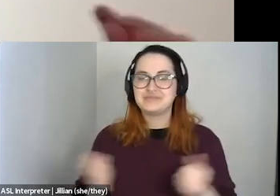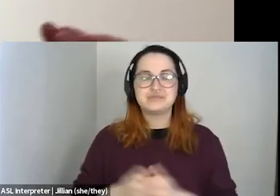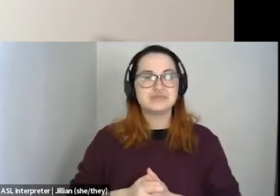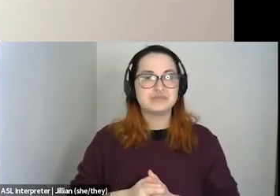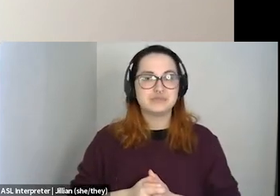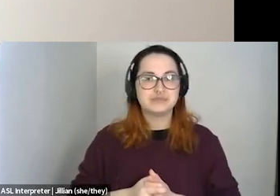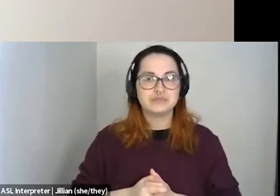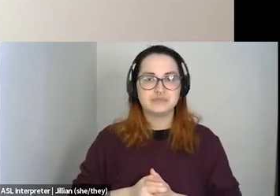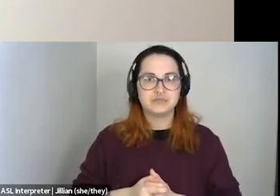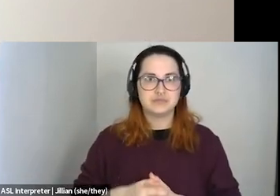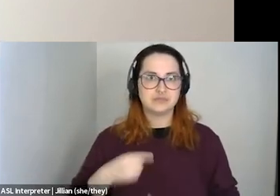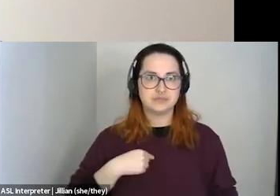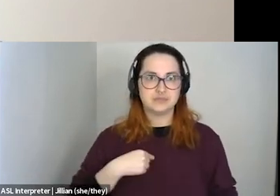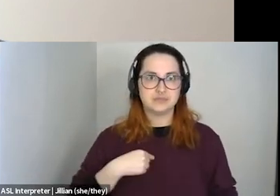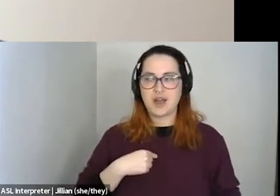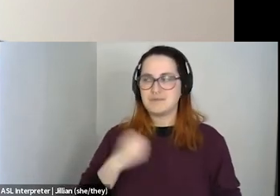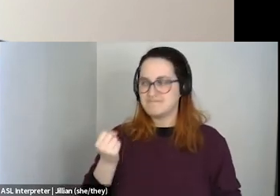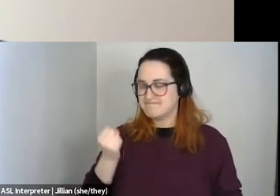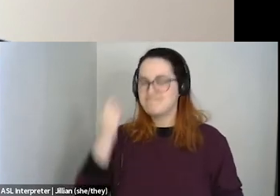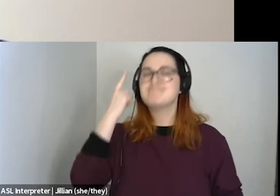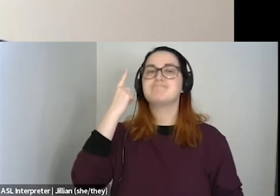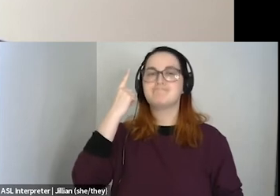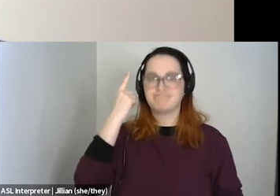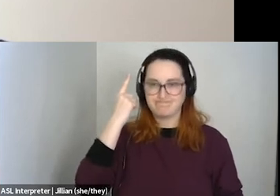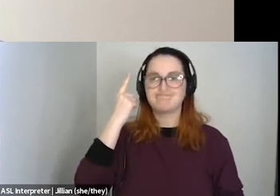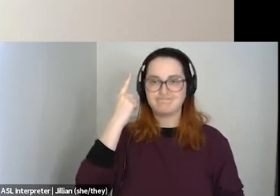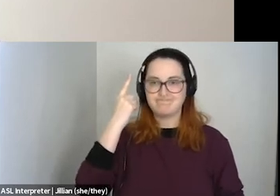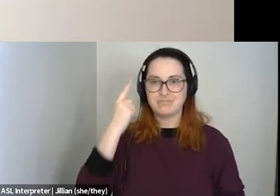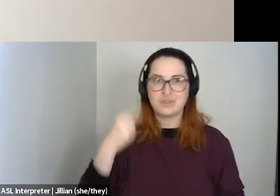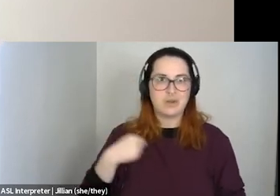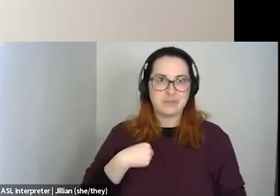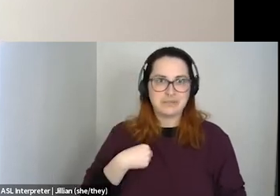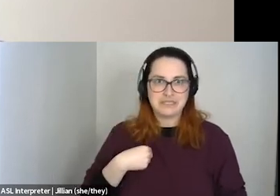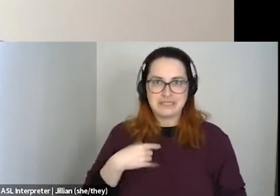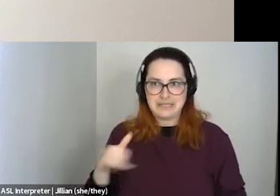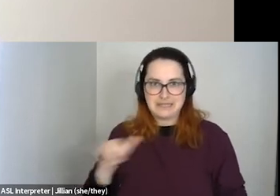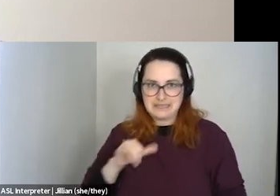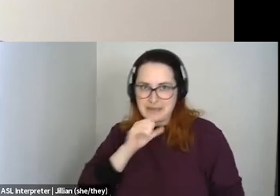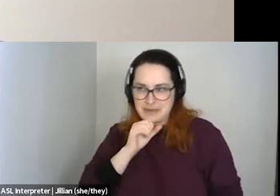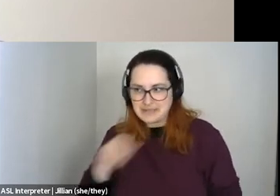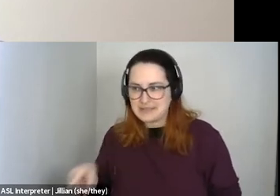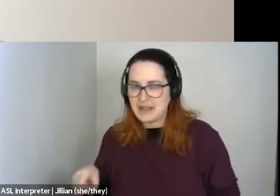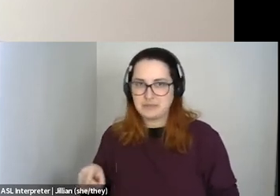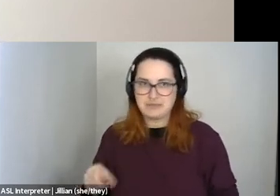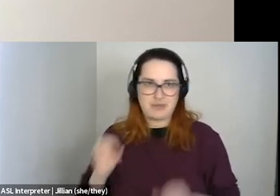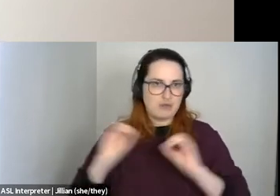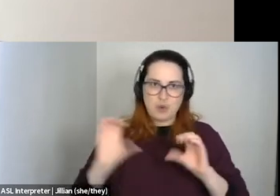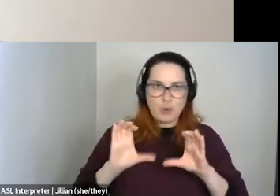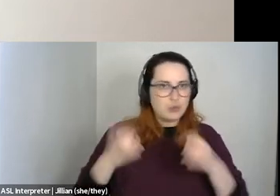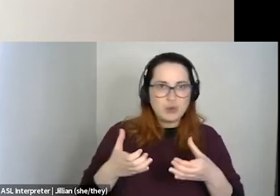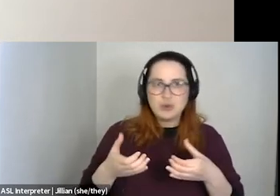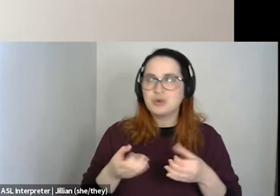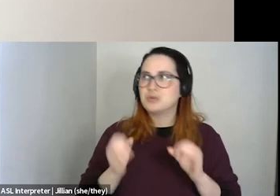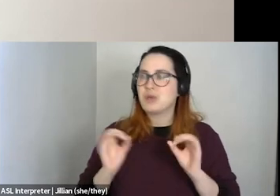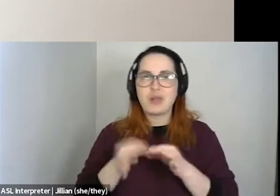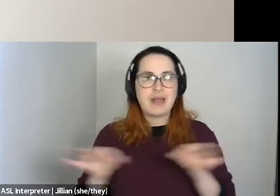I knew exactly what they meant, even though when I was their age, you know, there wasn't a group like that. I certainly didn't have the language that I had now. I don't